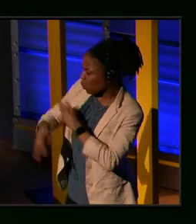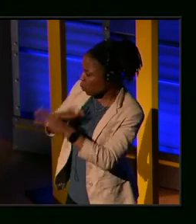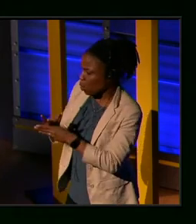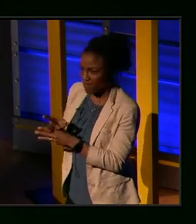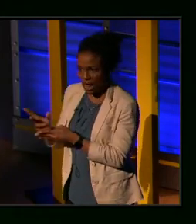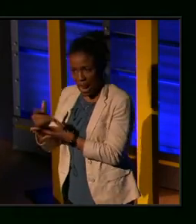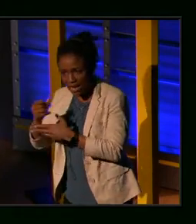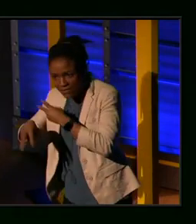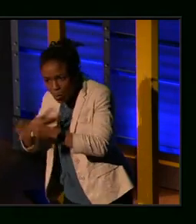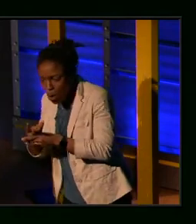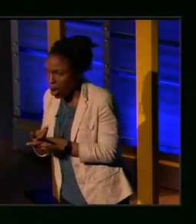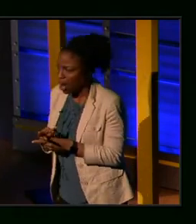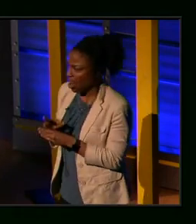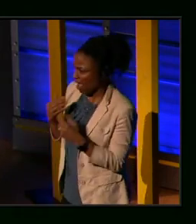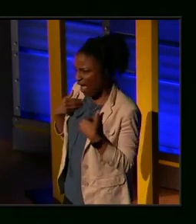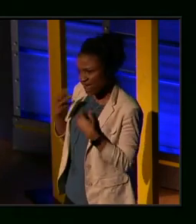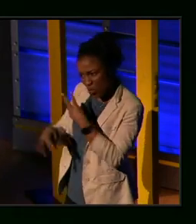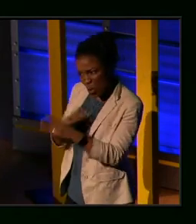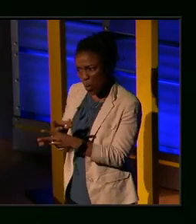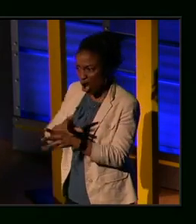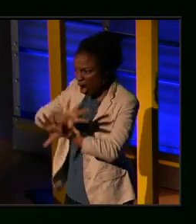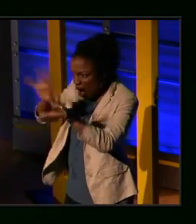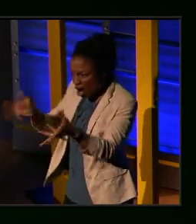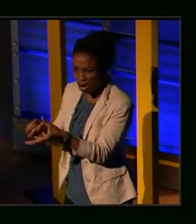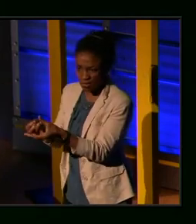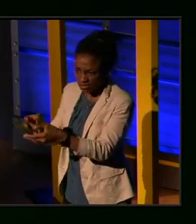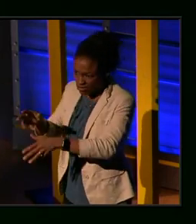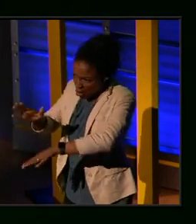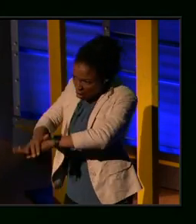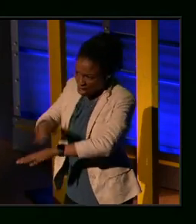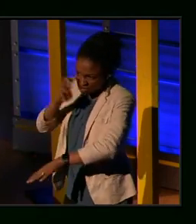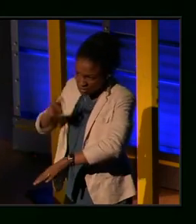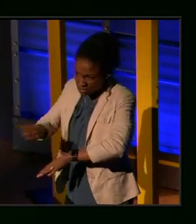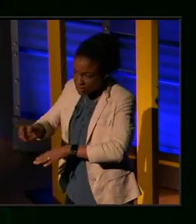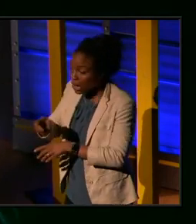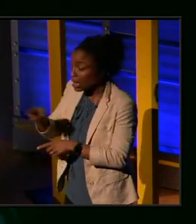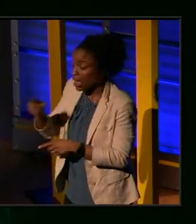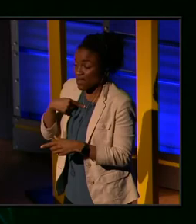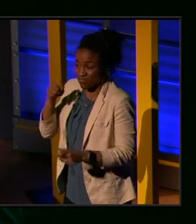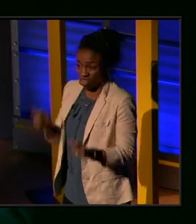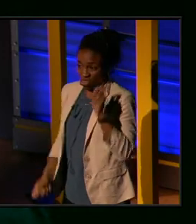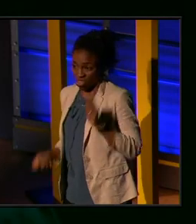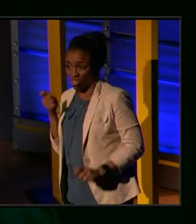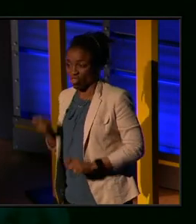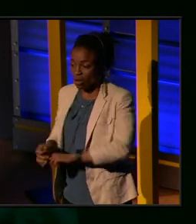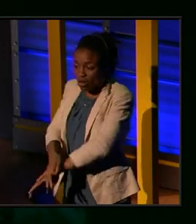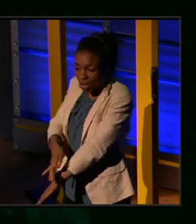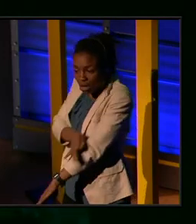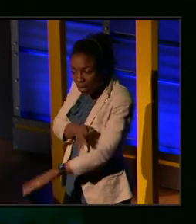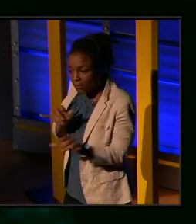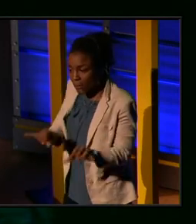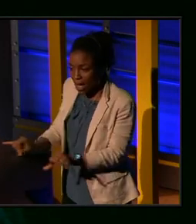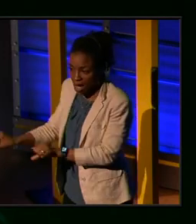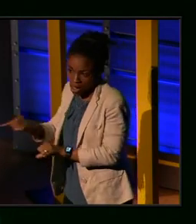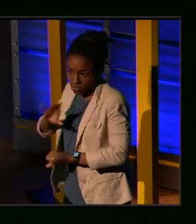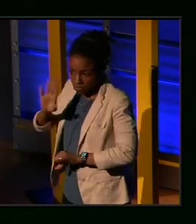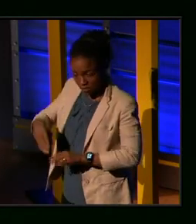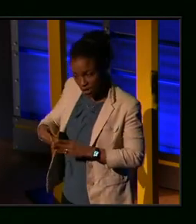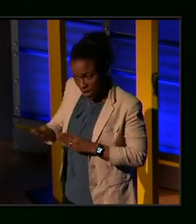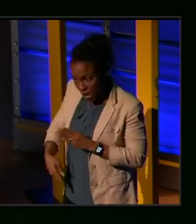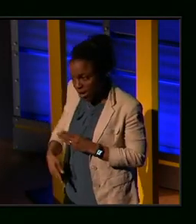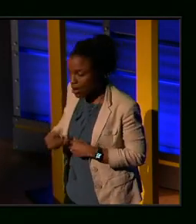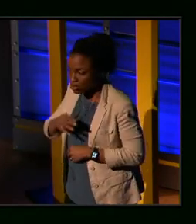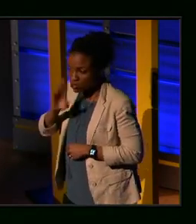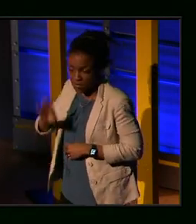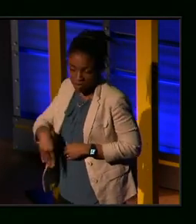collective world. And so the snake has these ever-changing patterns, and there's never to, that never ends, and it